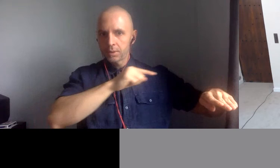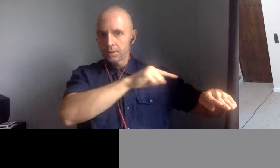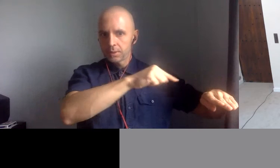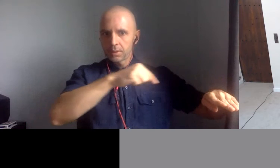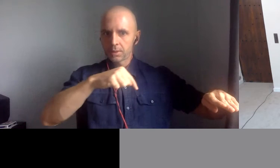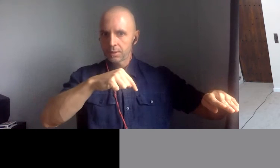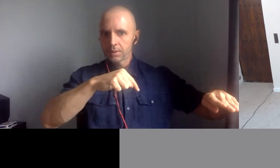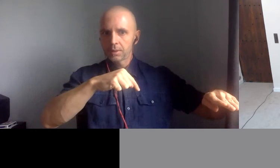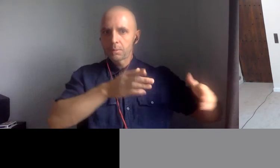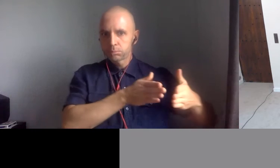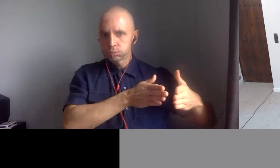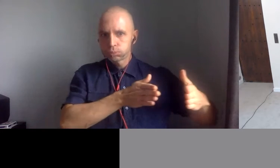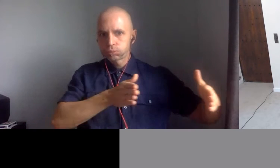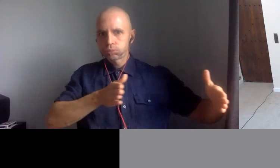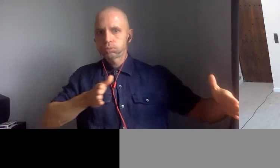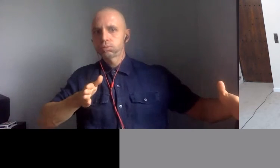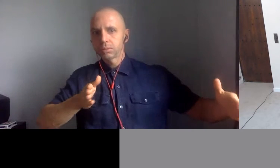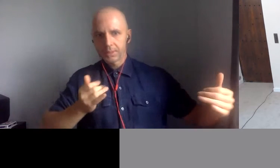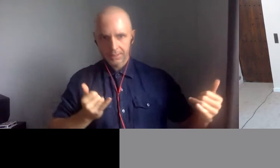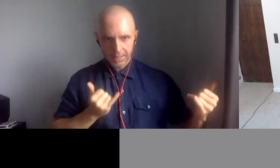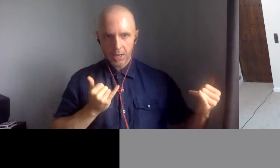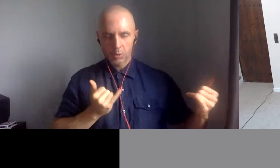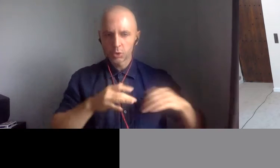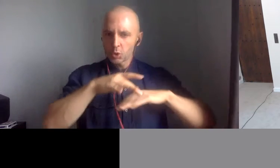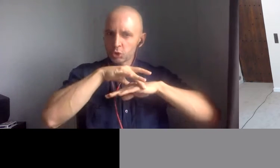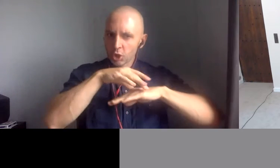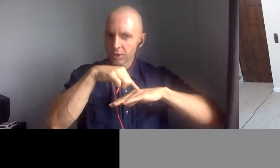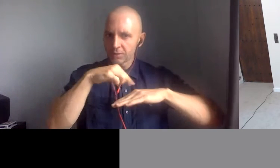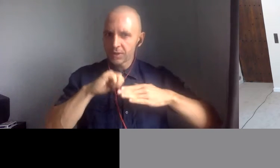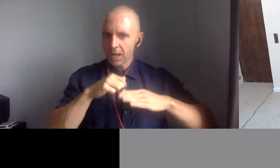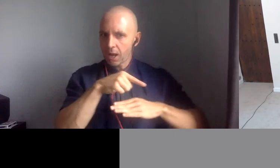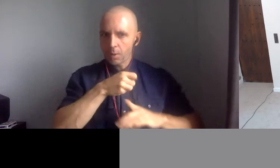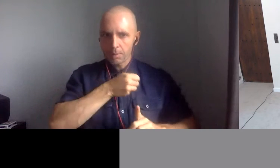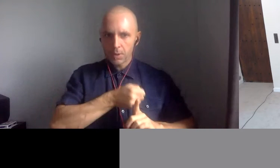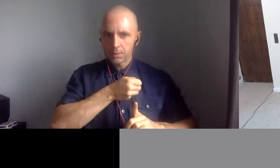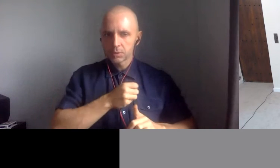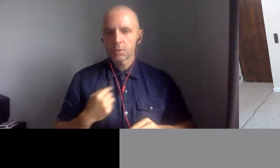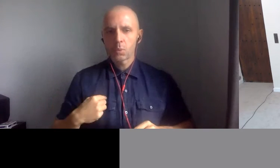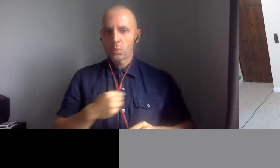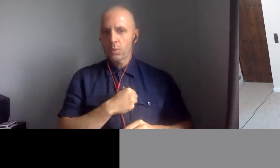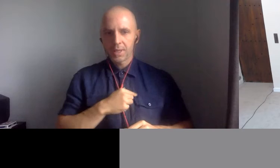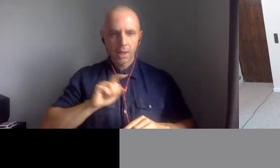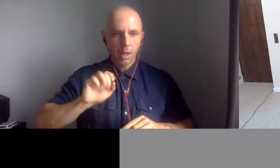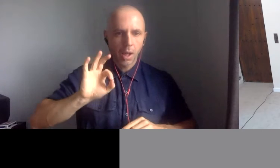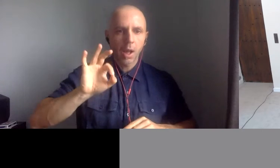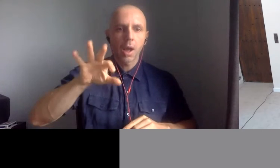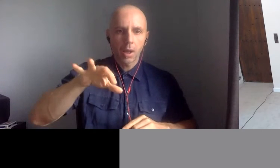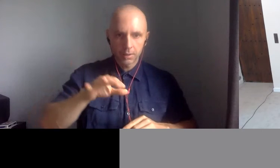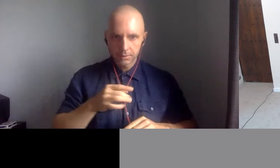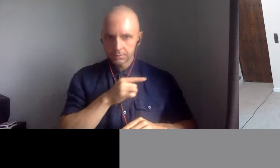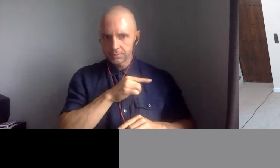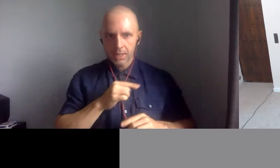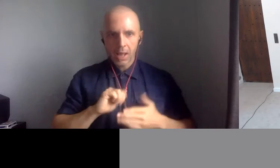memory, questions of identity, and questions of cultural imagination. But that's an excellent question, I think.